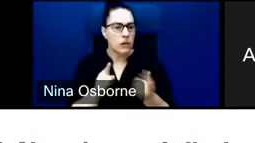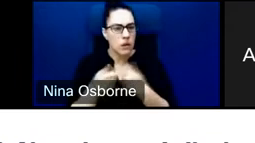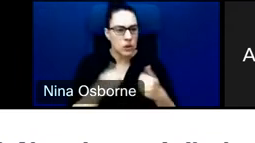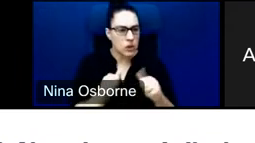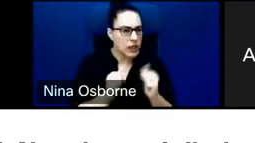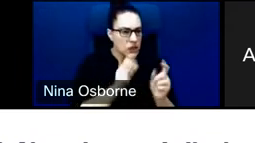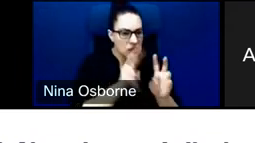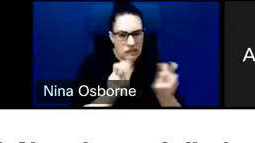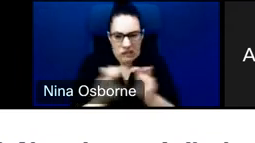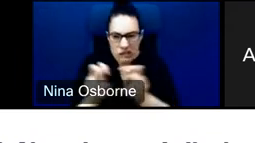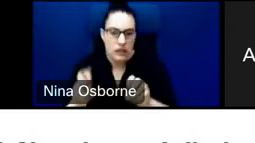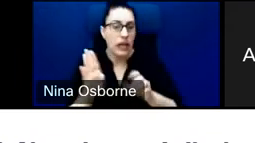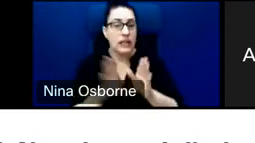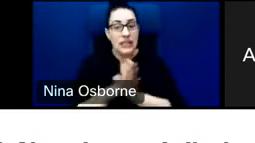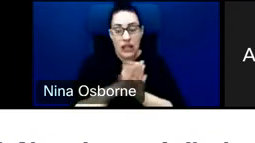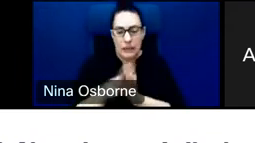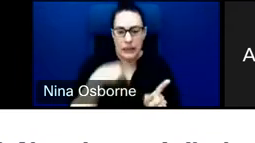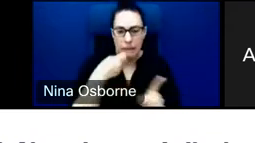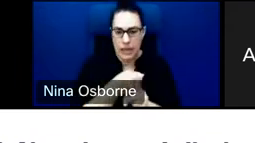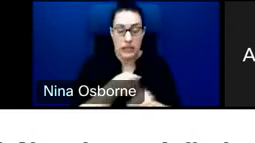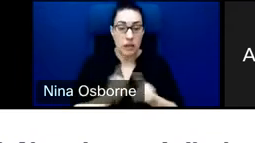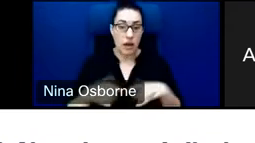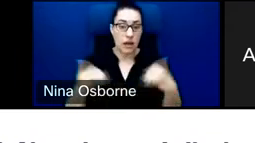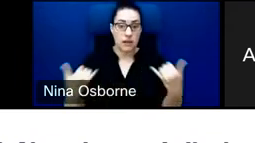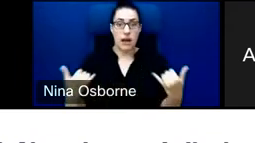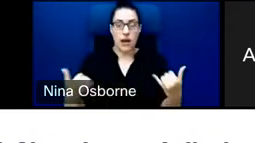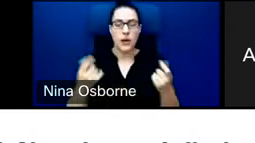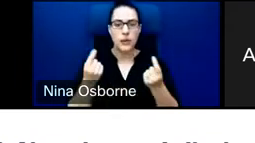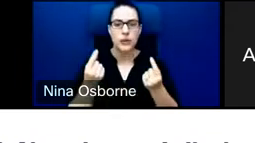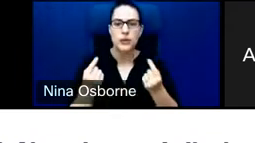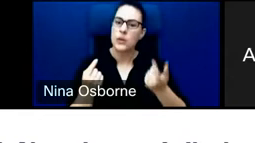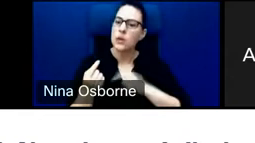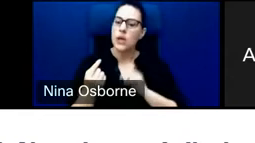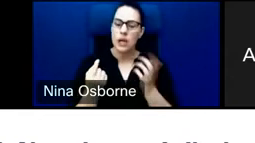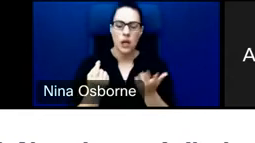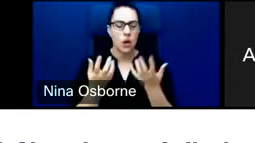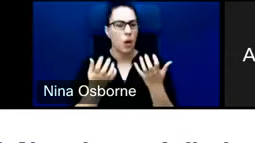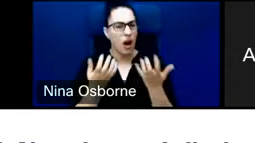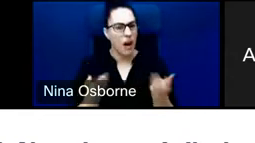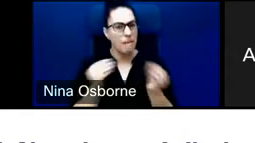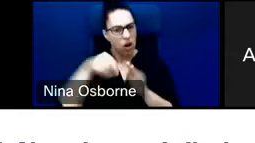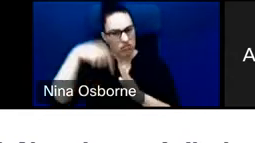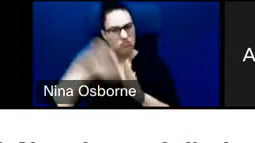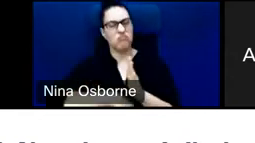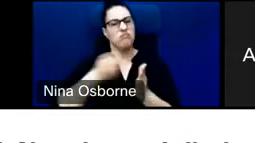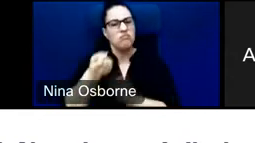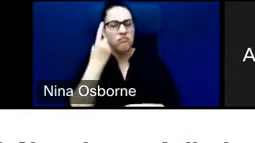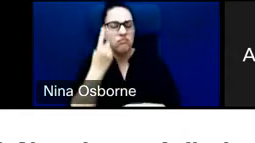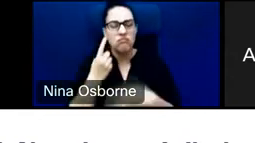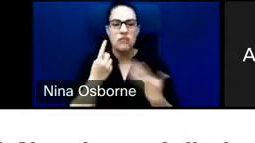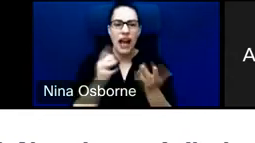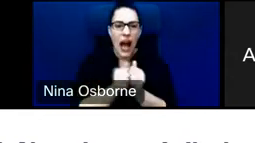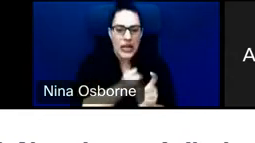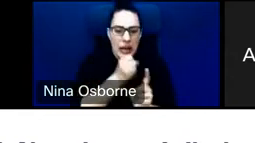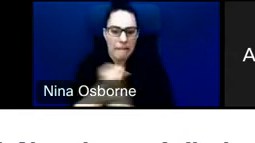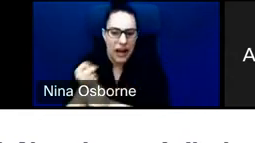been able to do is further underscores our commitment to development impact and foreign policy and ensure